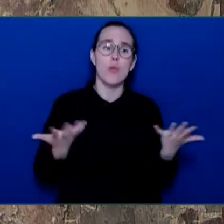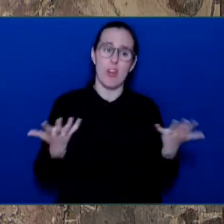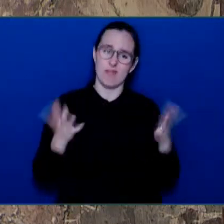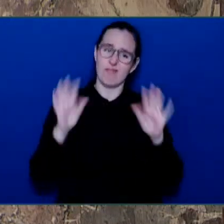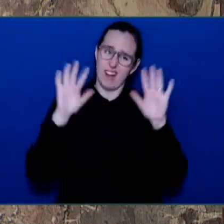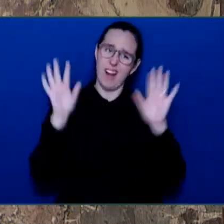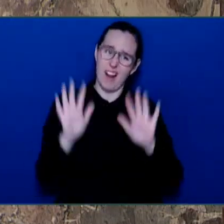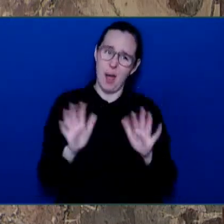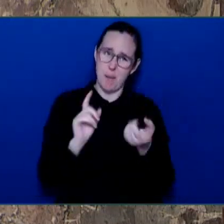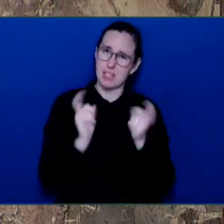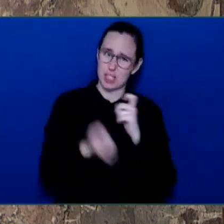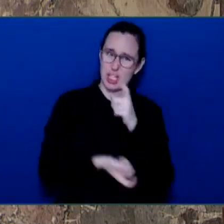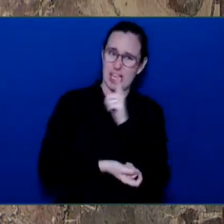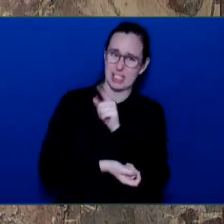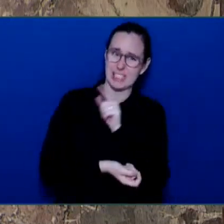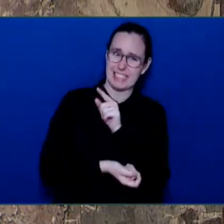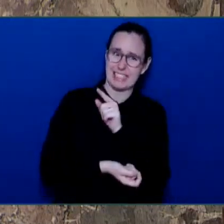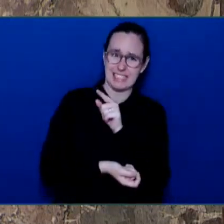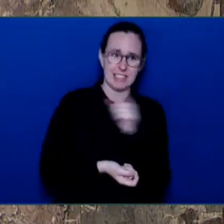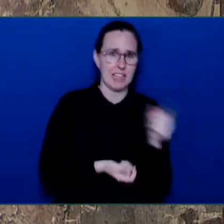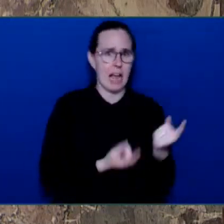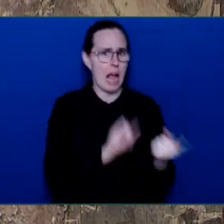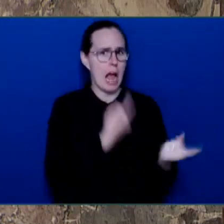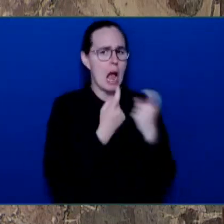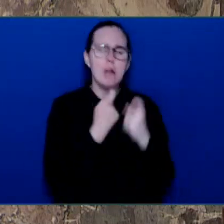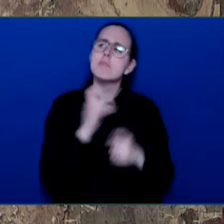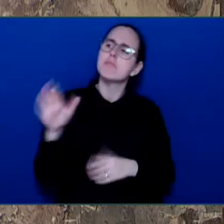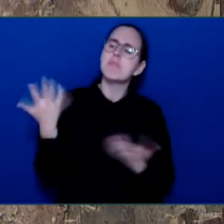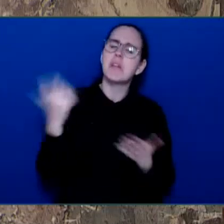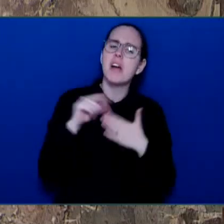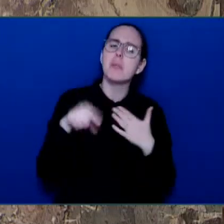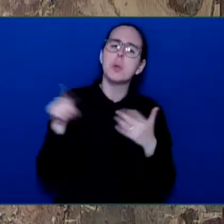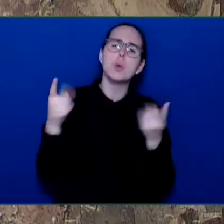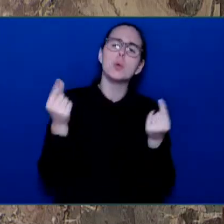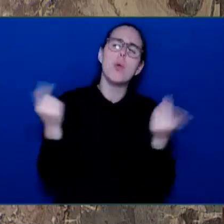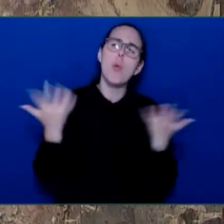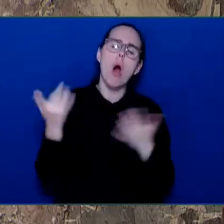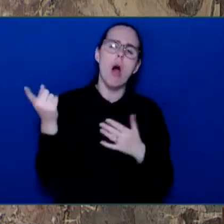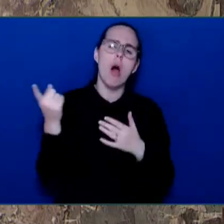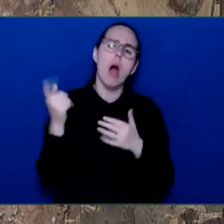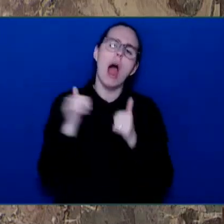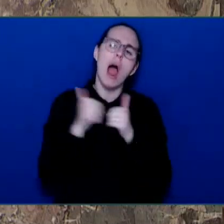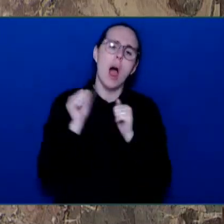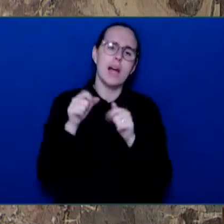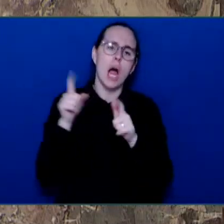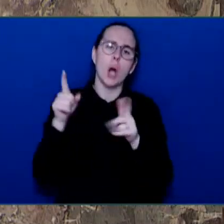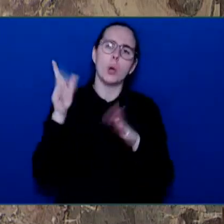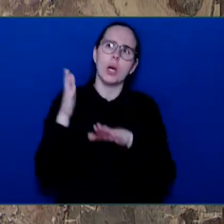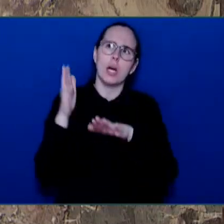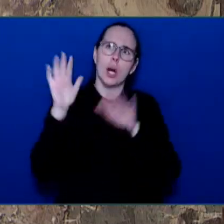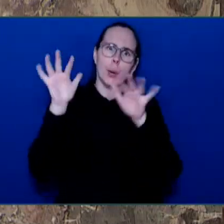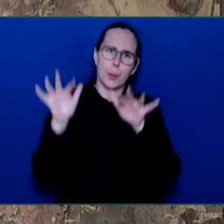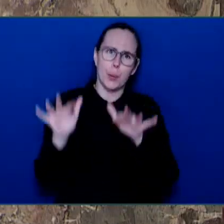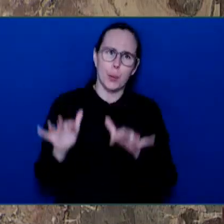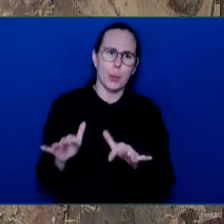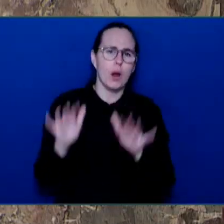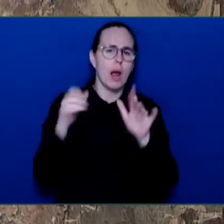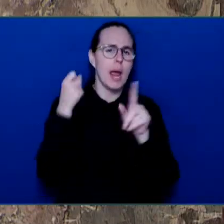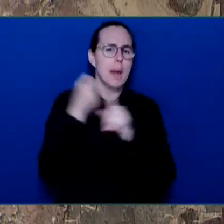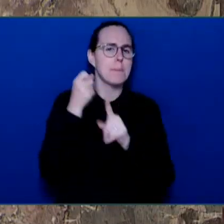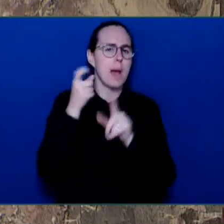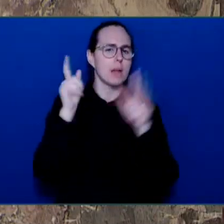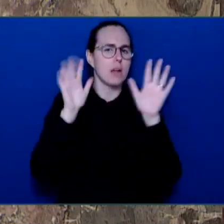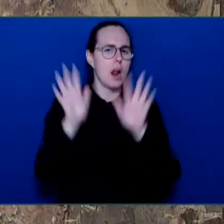information because they are feeling the effects of climate change. Every time there is extreme heat. Every time